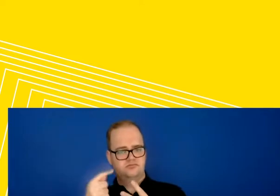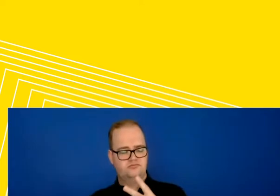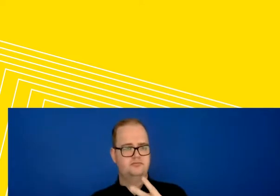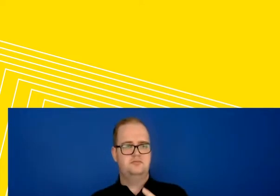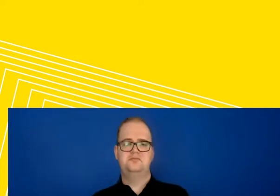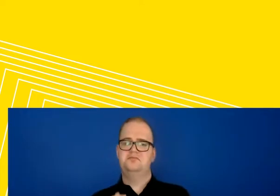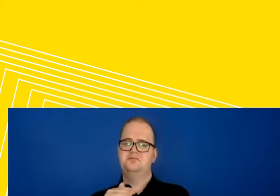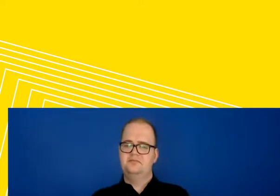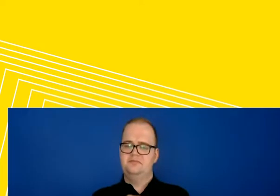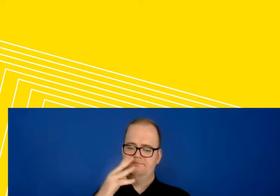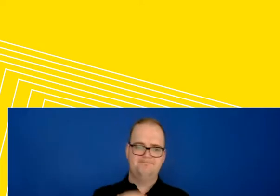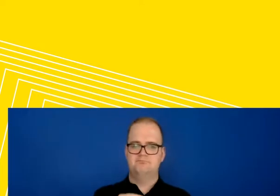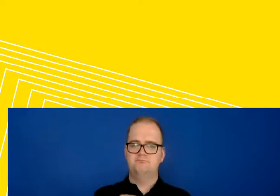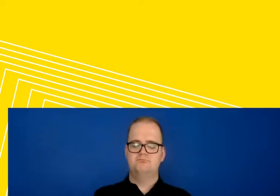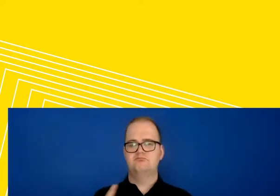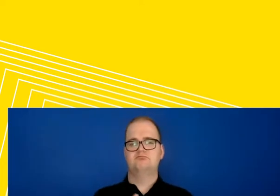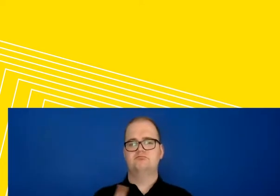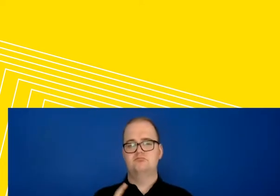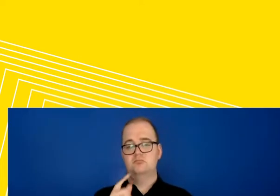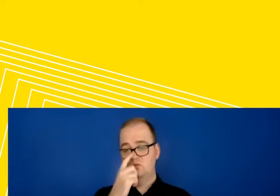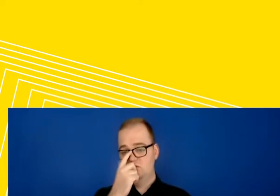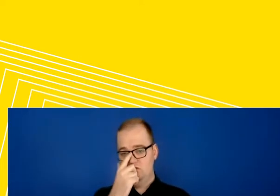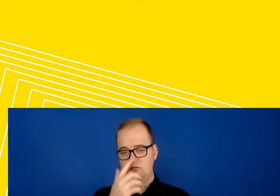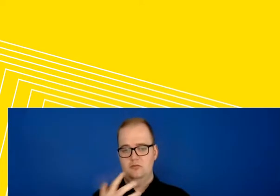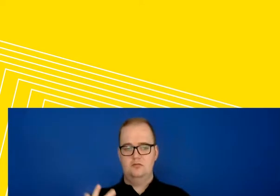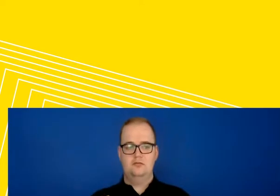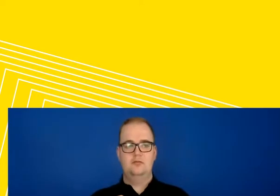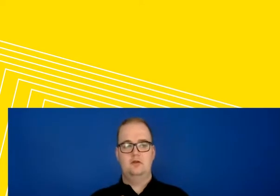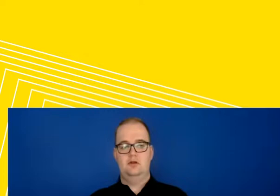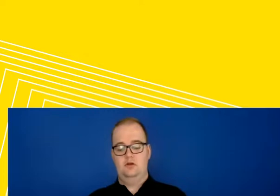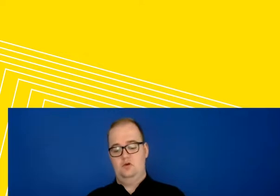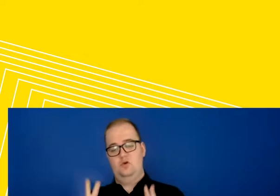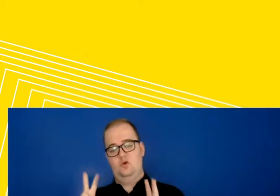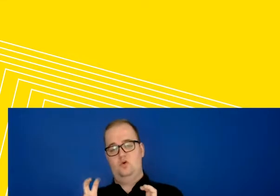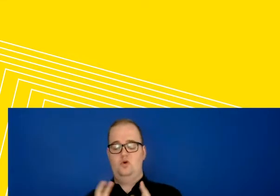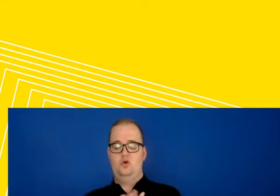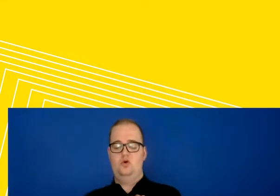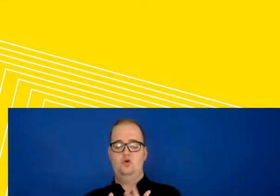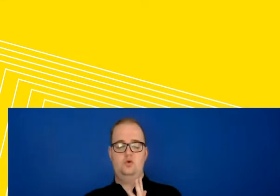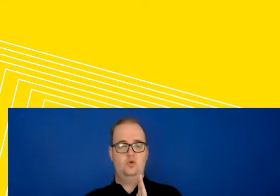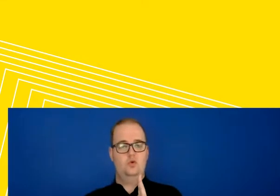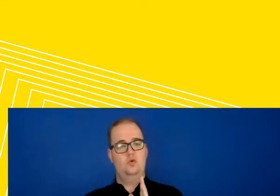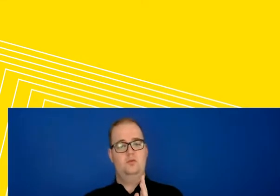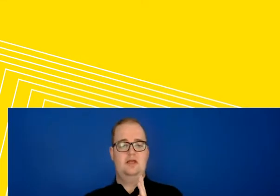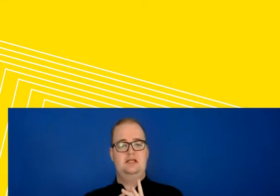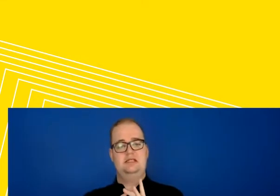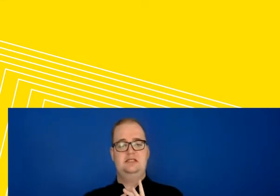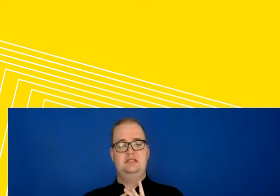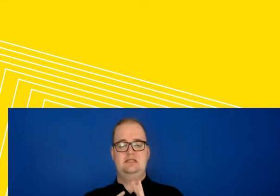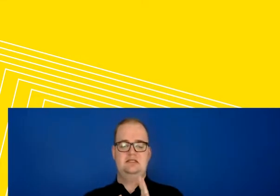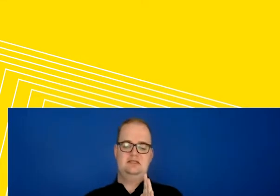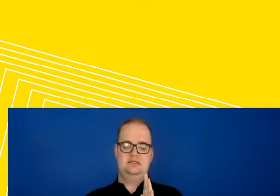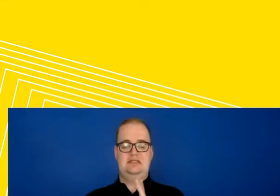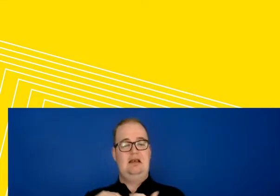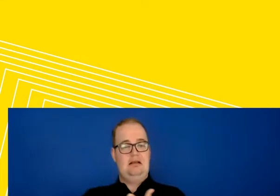in a way, the tension between humanness and the desire for technological perfection and this has been ultimately